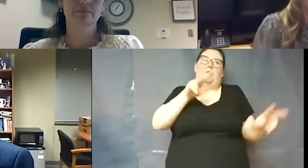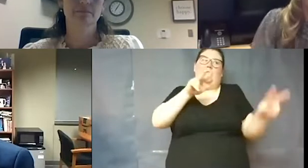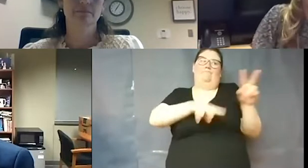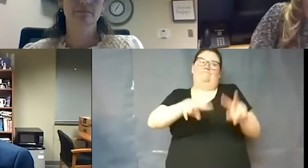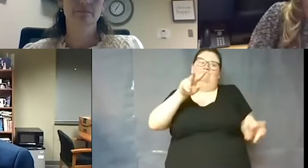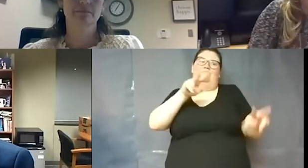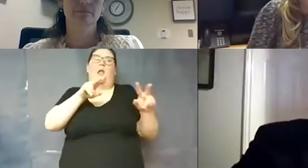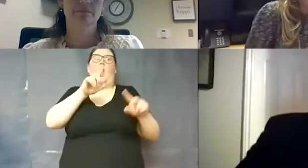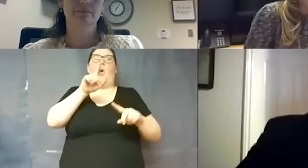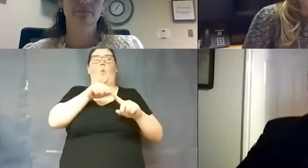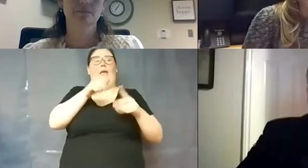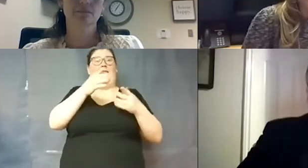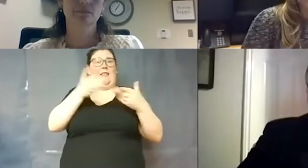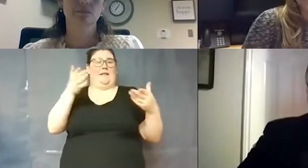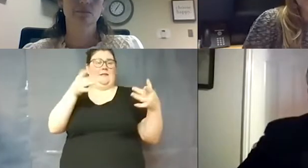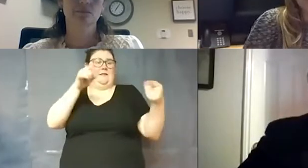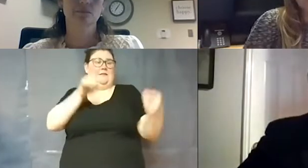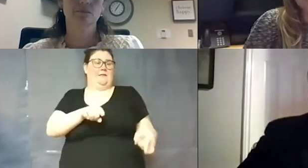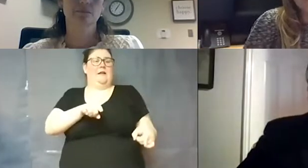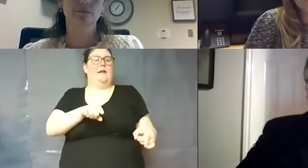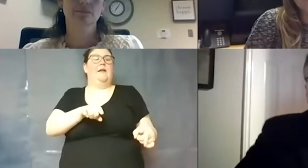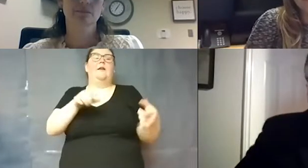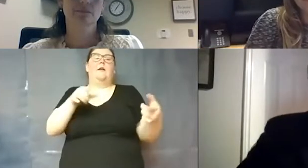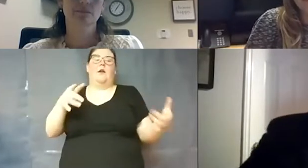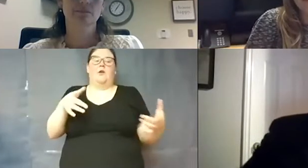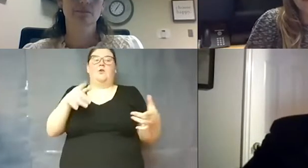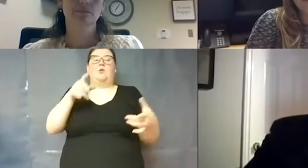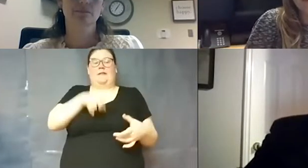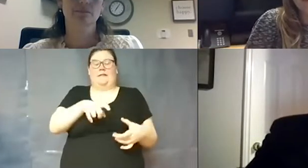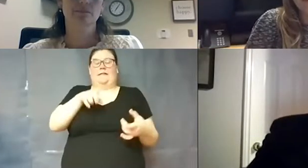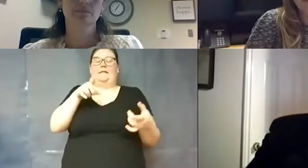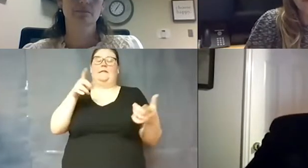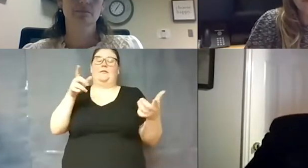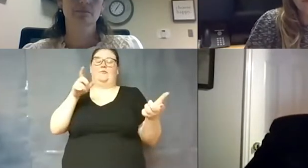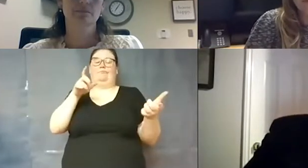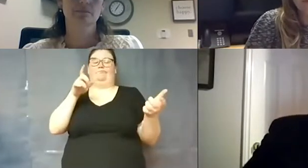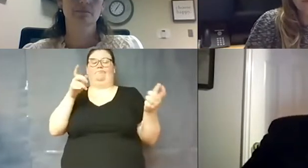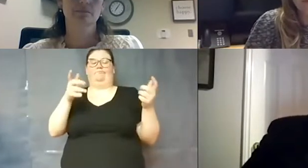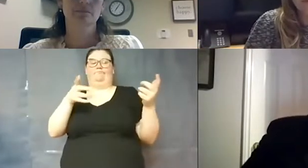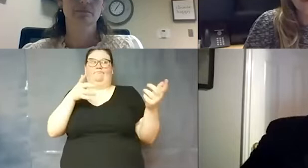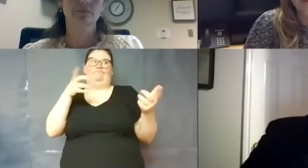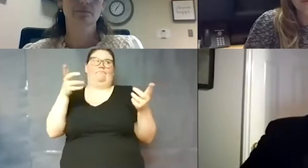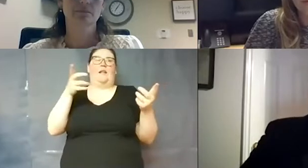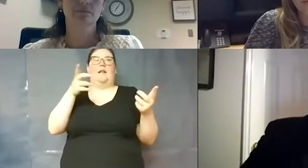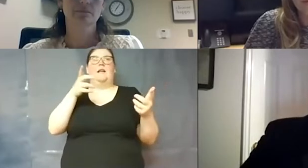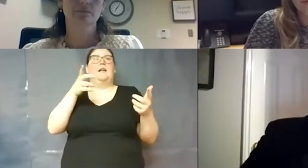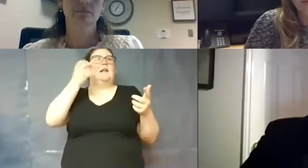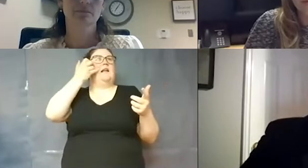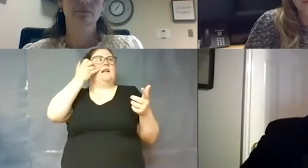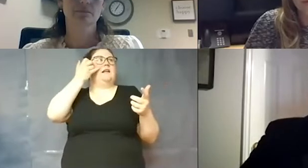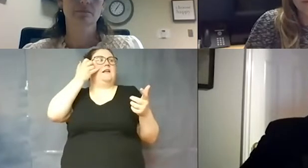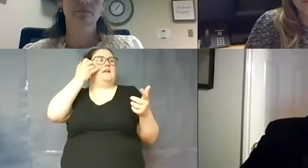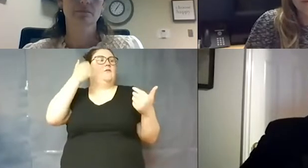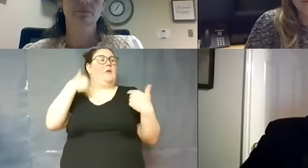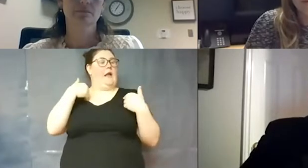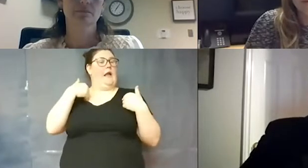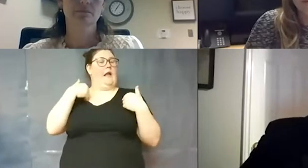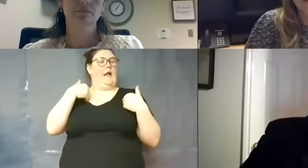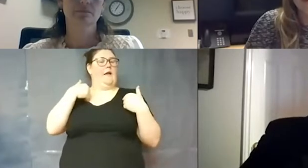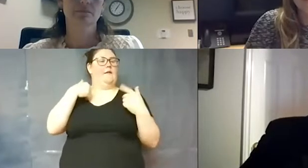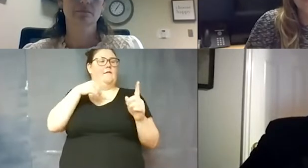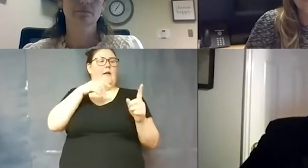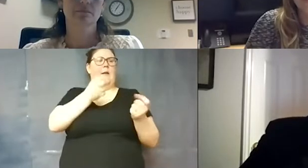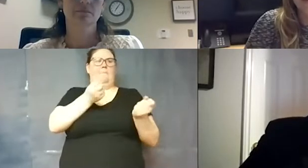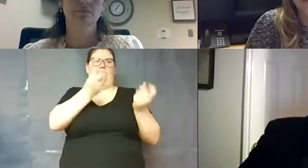when things do occur um whether we need to uh you know if we have a case where there are multiple cases